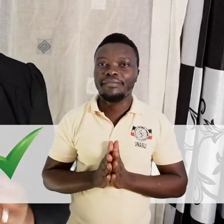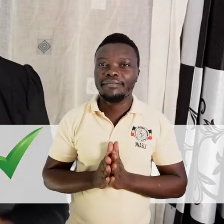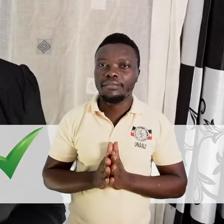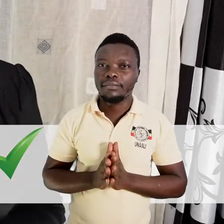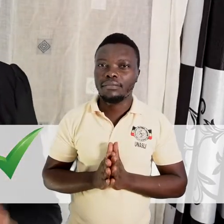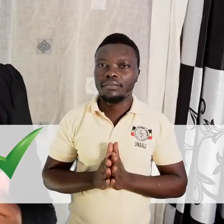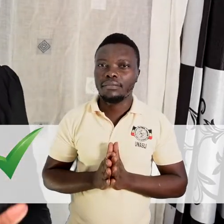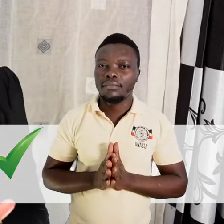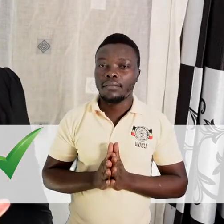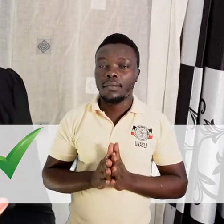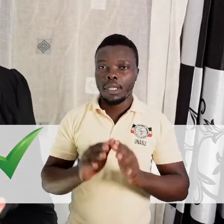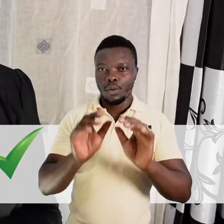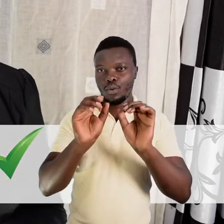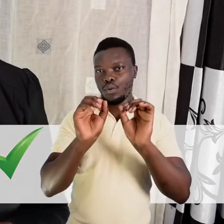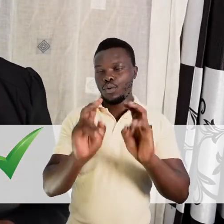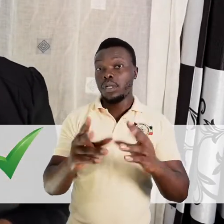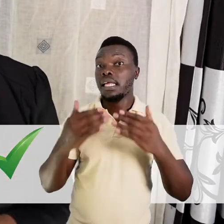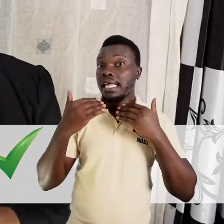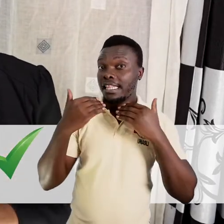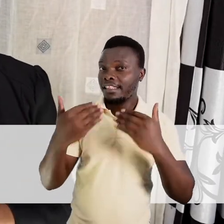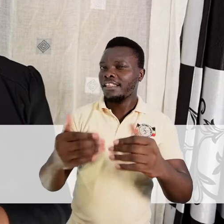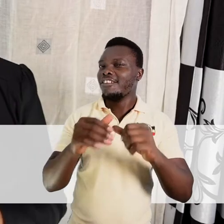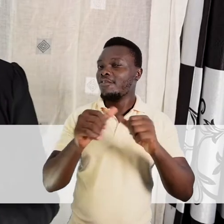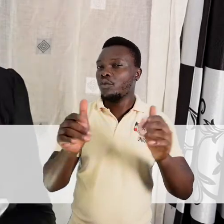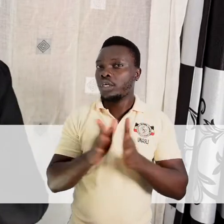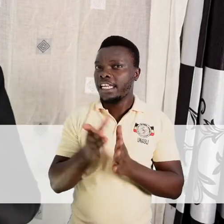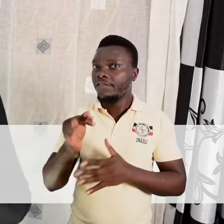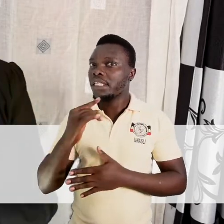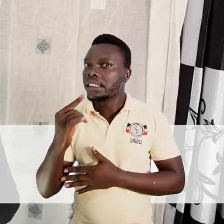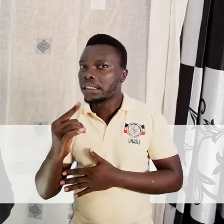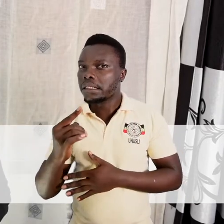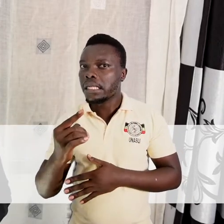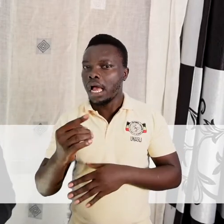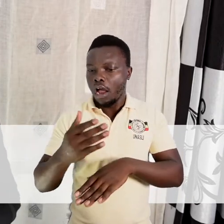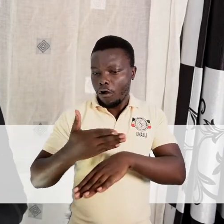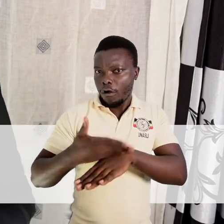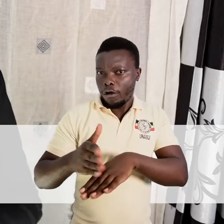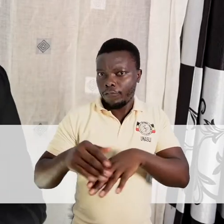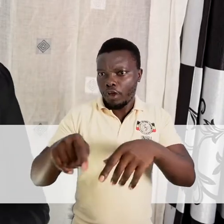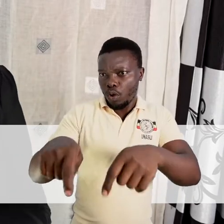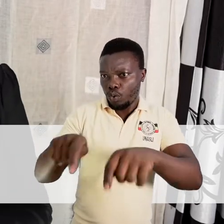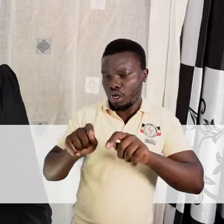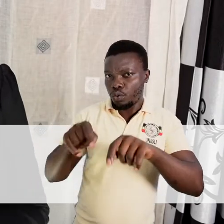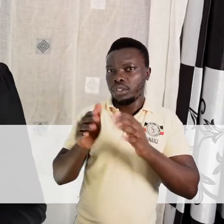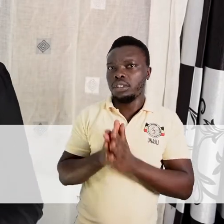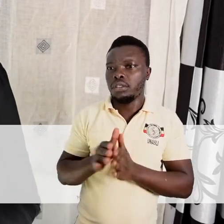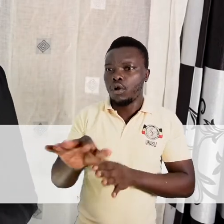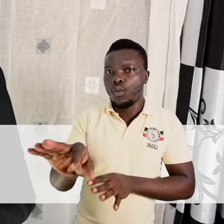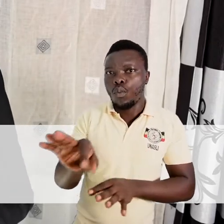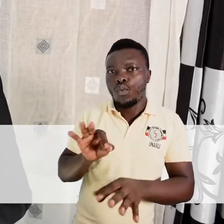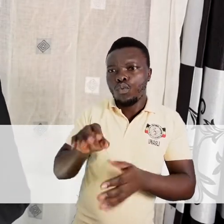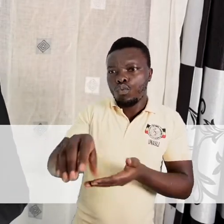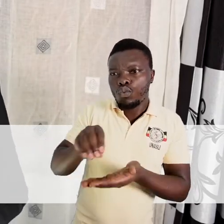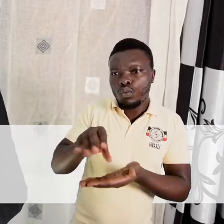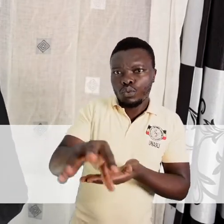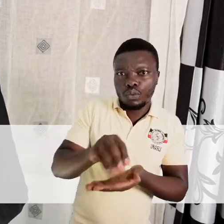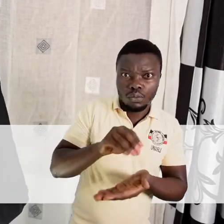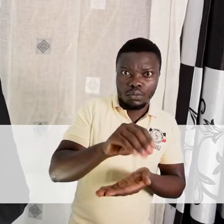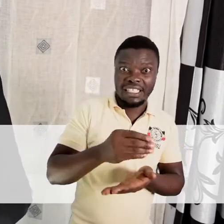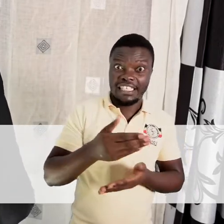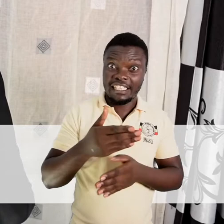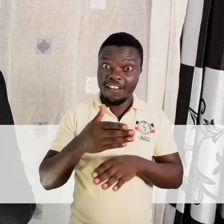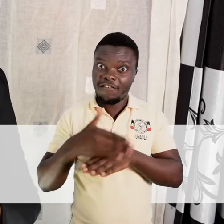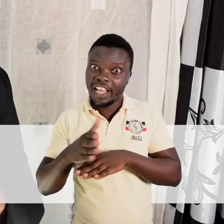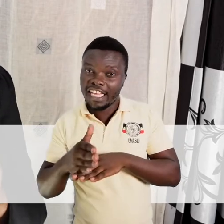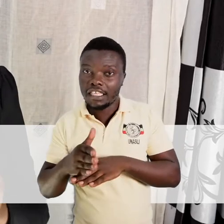Well done! If you say that fishing is the extraction of aquatic life from water,